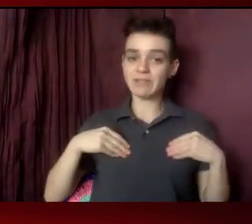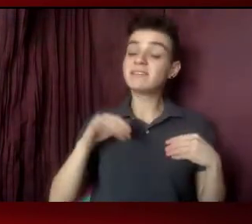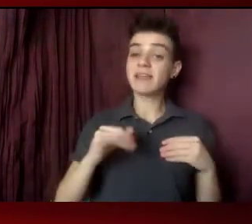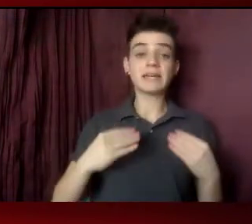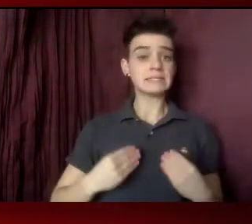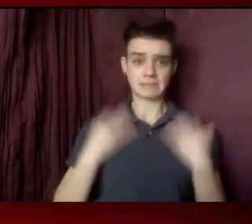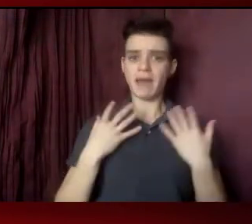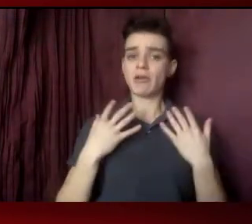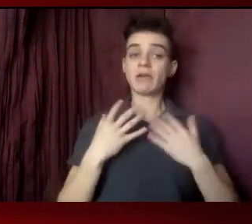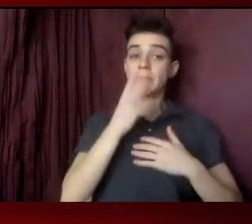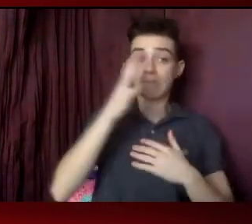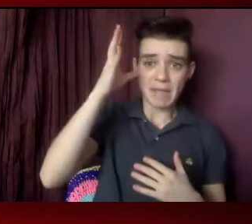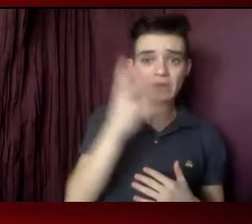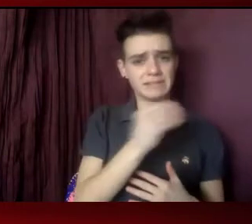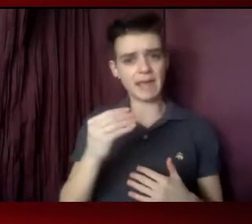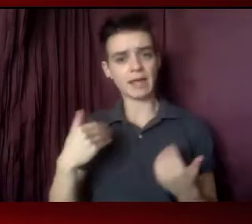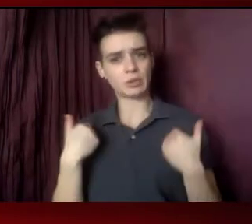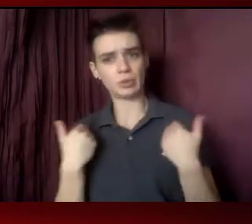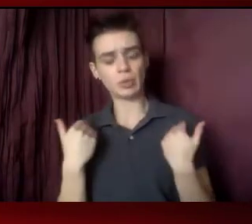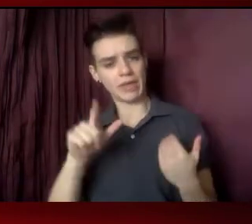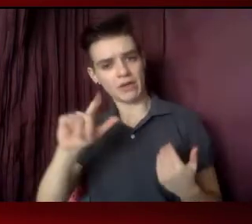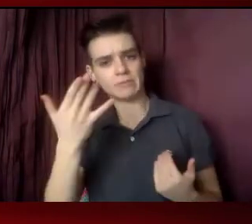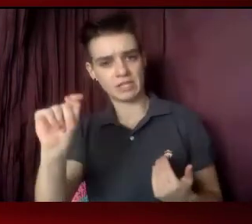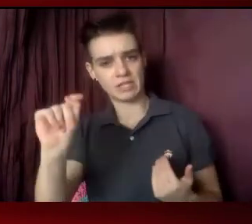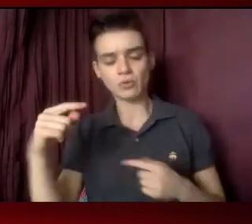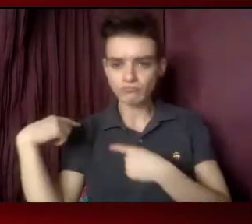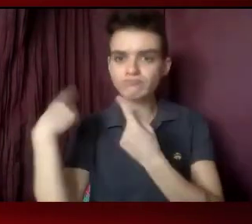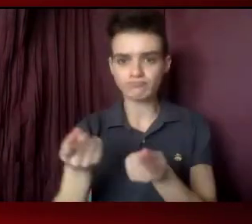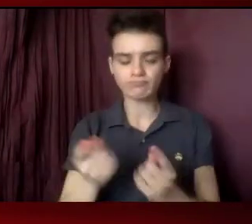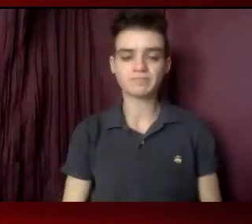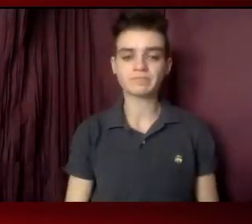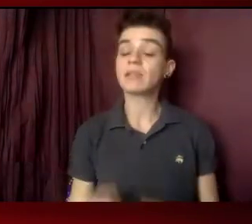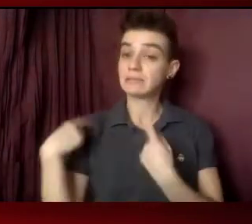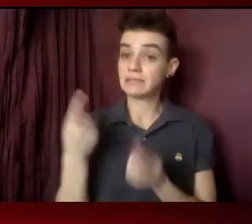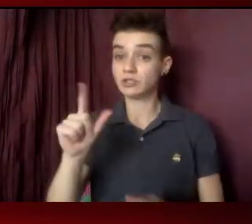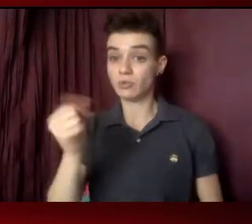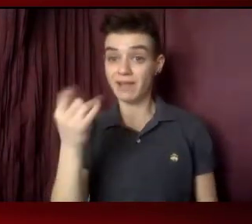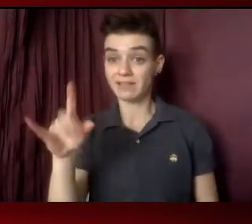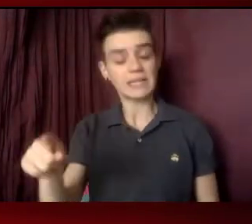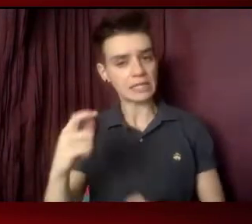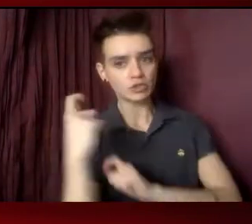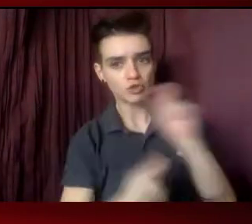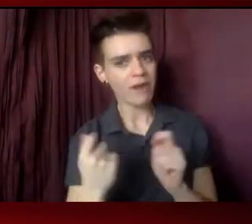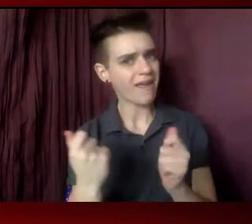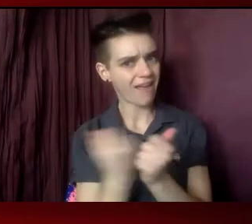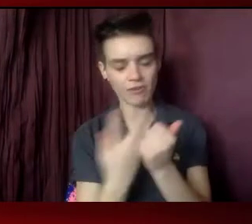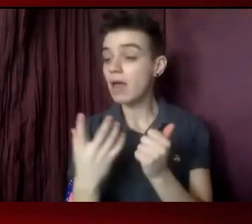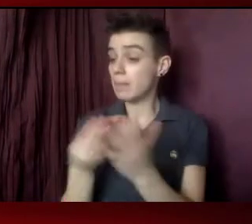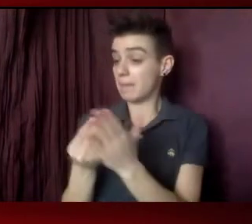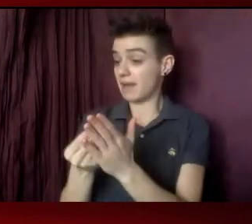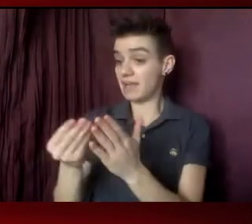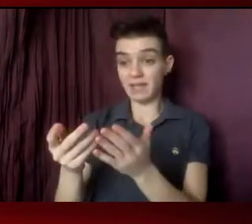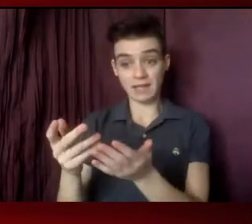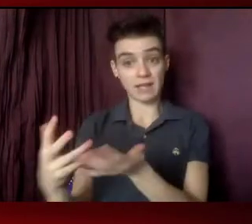and youth of all ages. Since 2018, he has donated all of the proceeds from A Day in the Life of Marlon Bundo